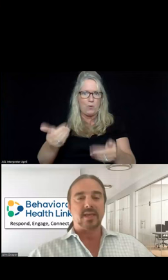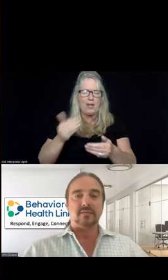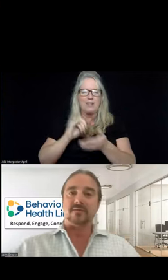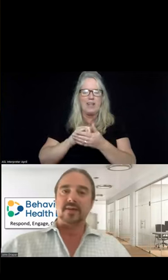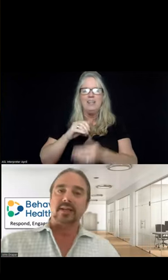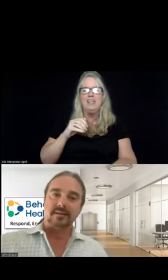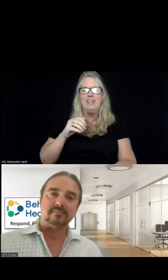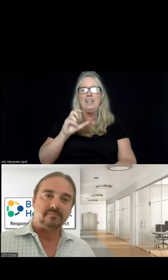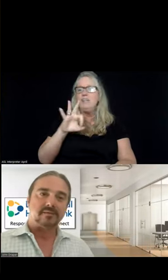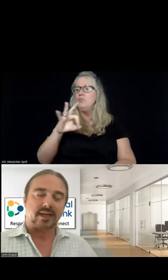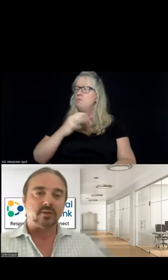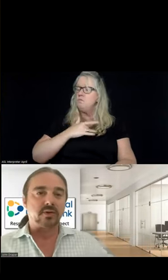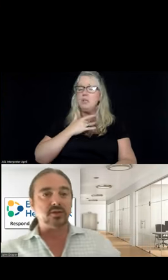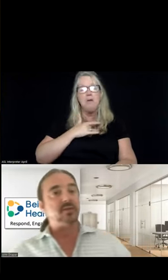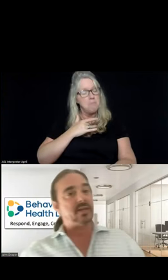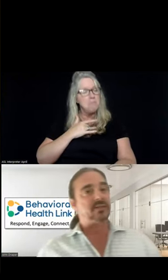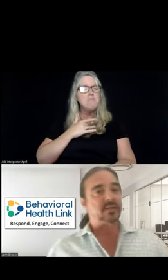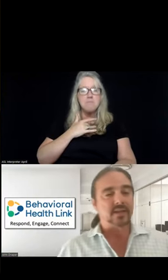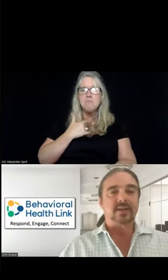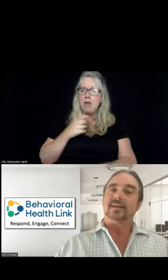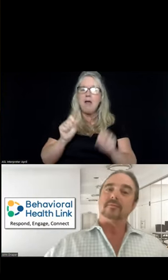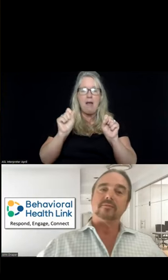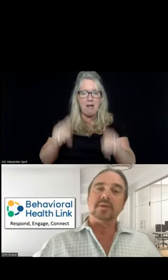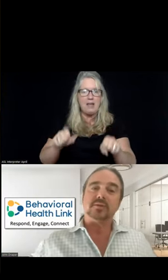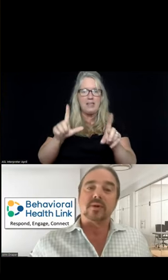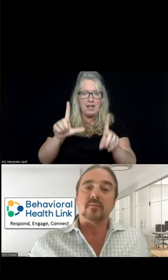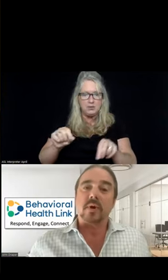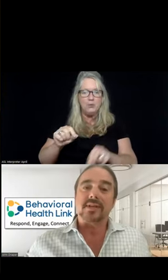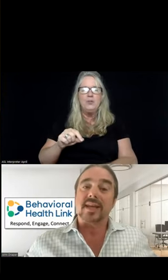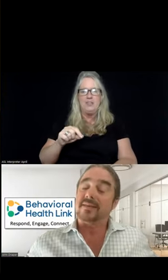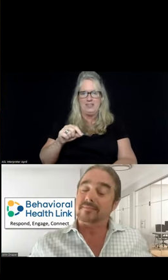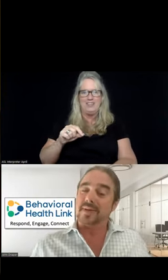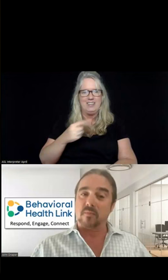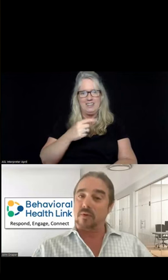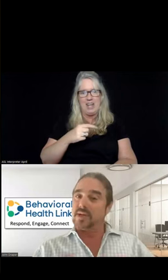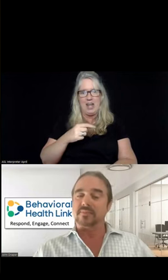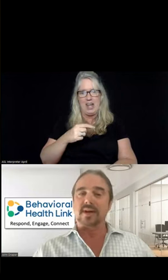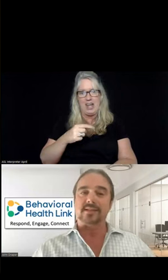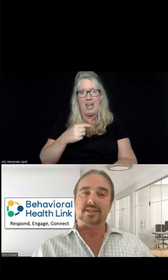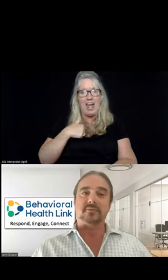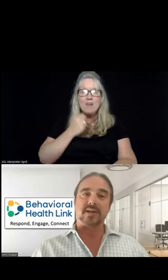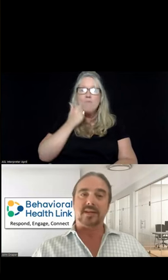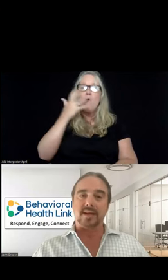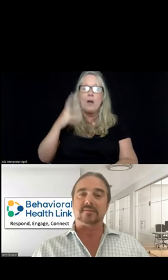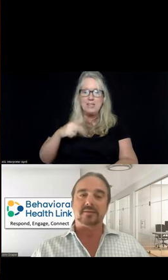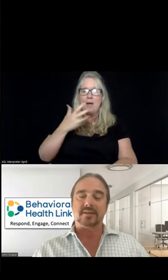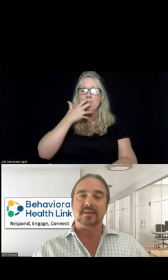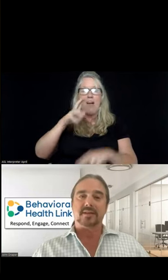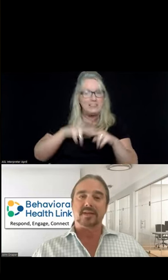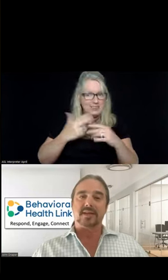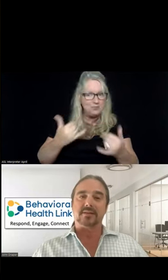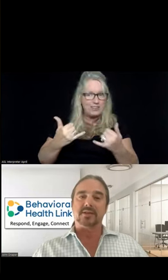you're feeling like you can do this, well, here's one example. I'm warming up the hot seat right now.